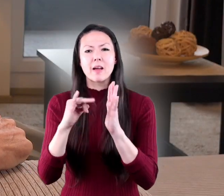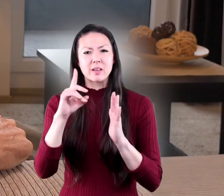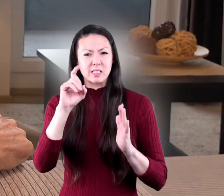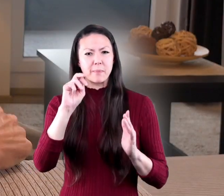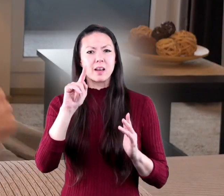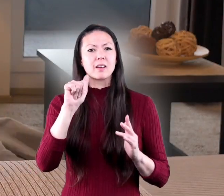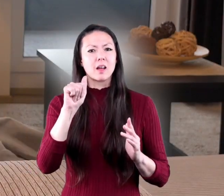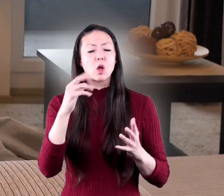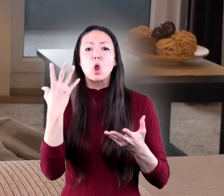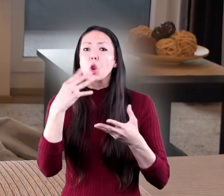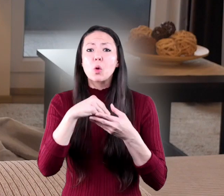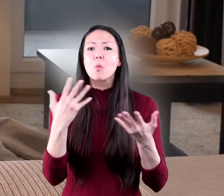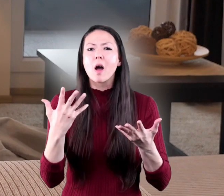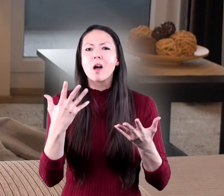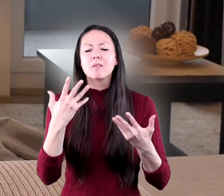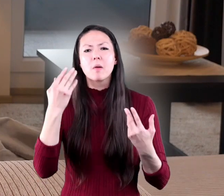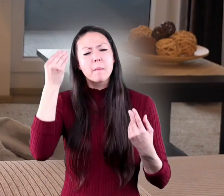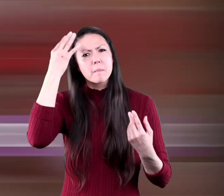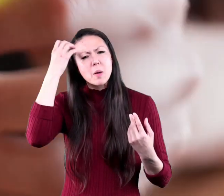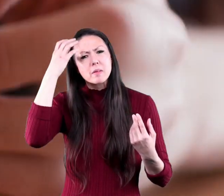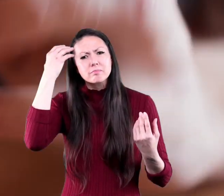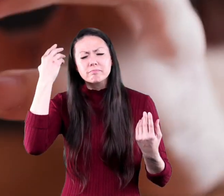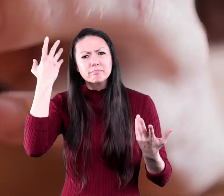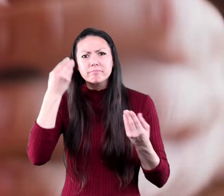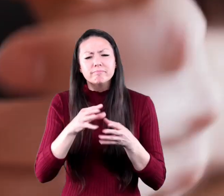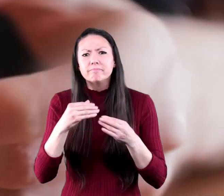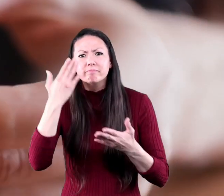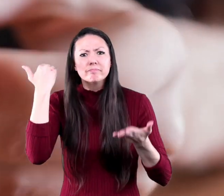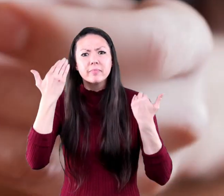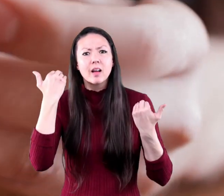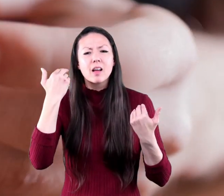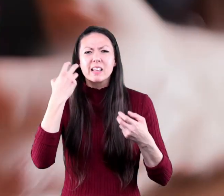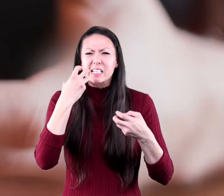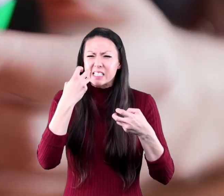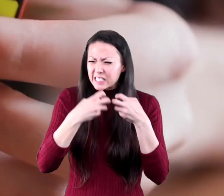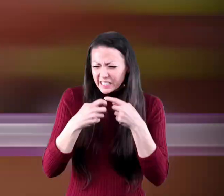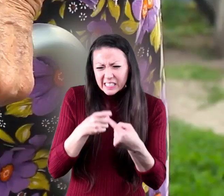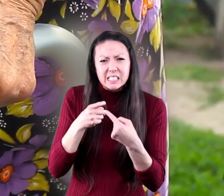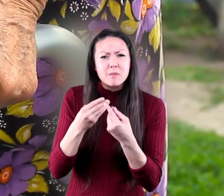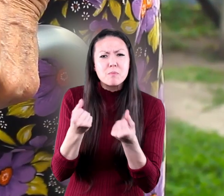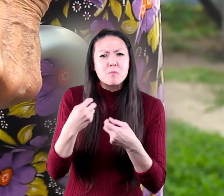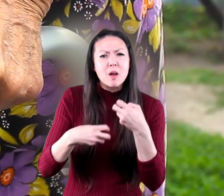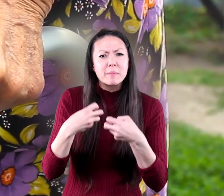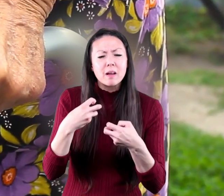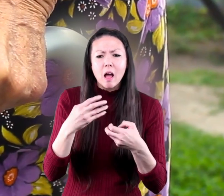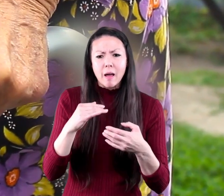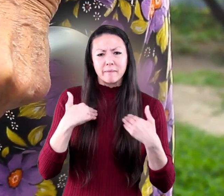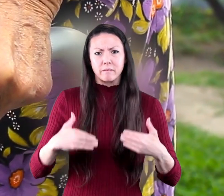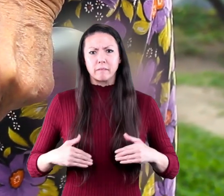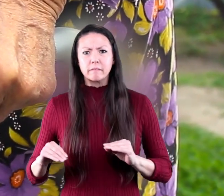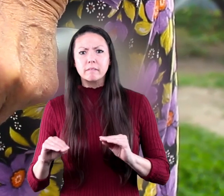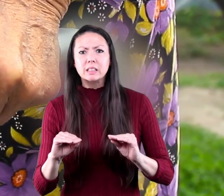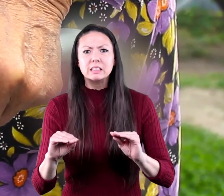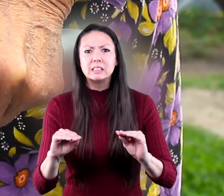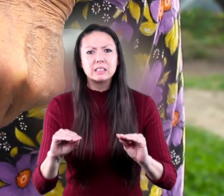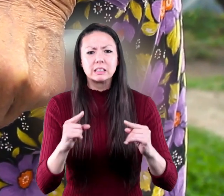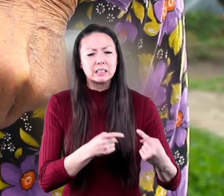dementia include memory loss difficulties with problem-solving and physical disabilities